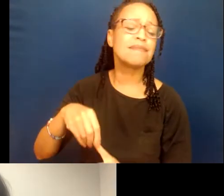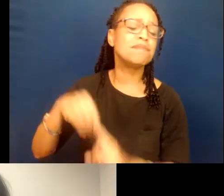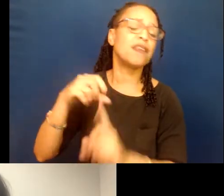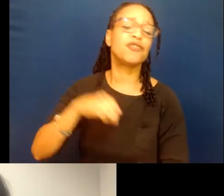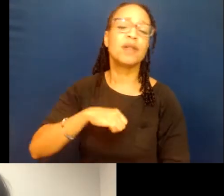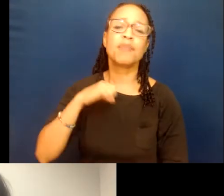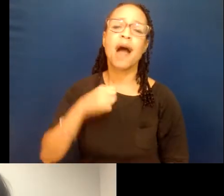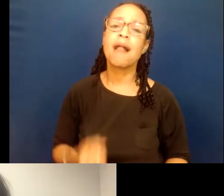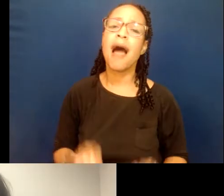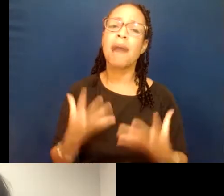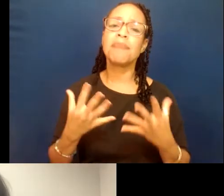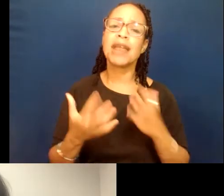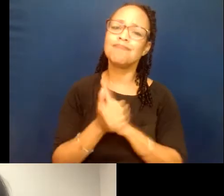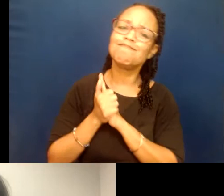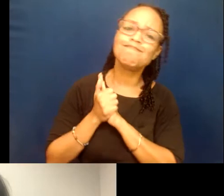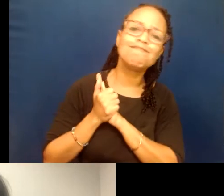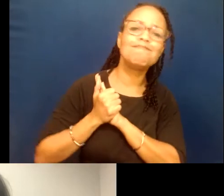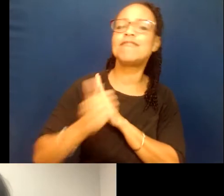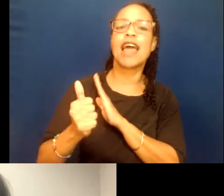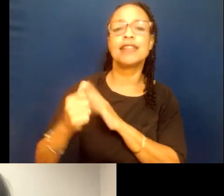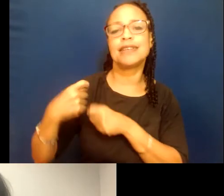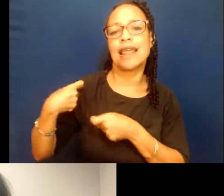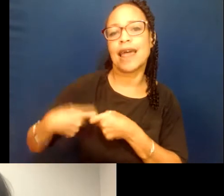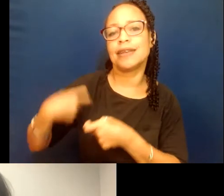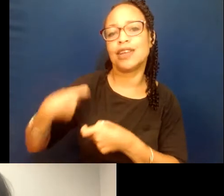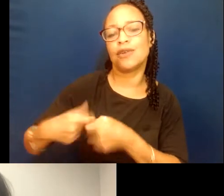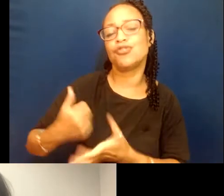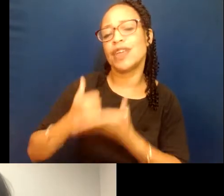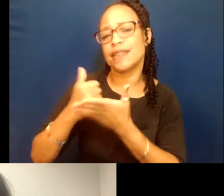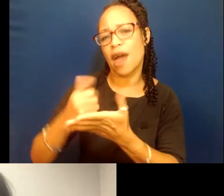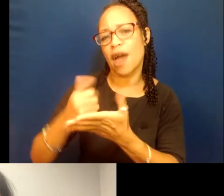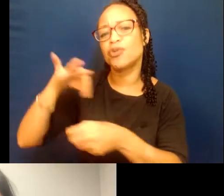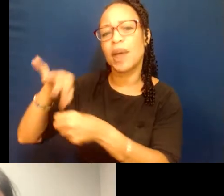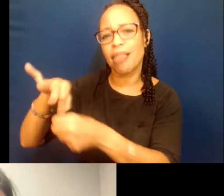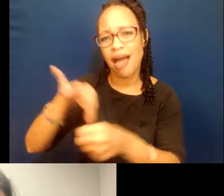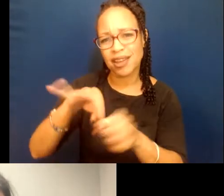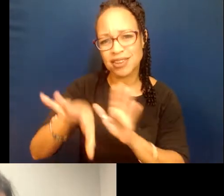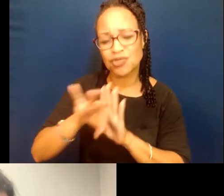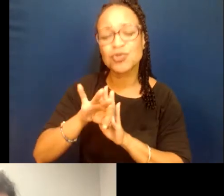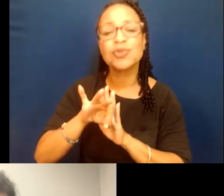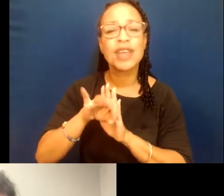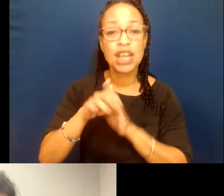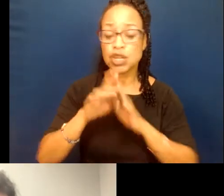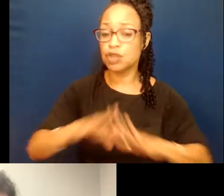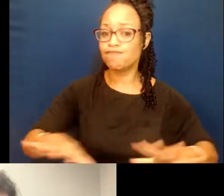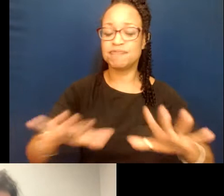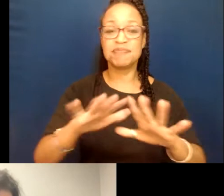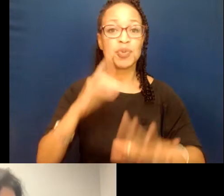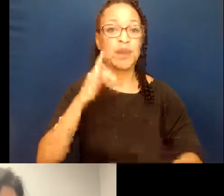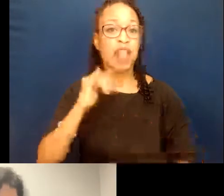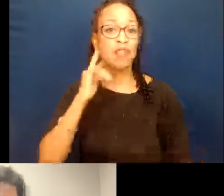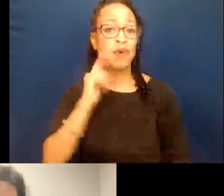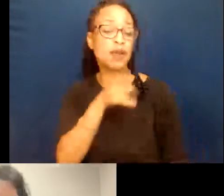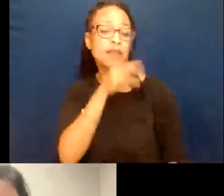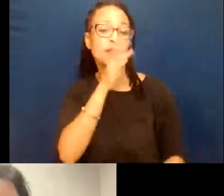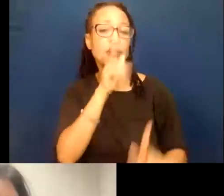many talented Latinos she has helped elect, and she's renowned throughout California as a spokesperson for